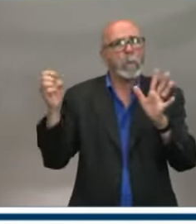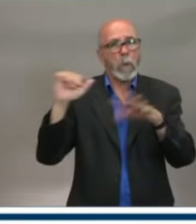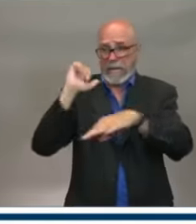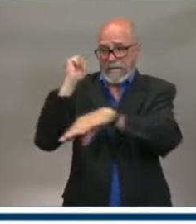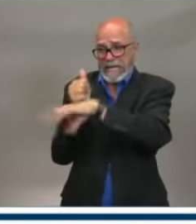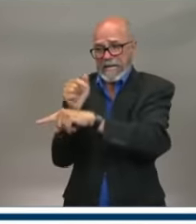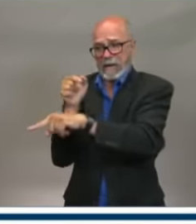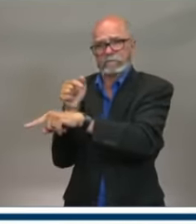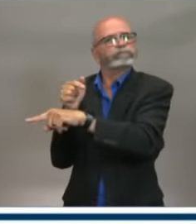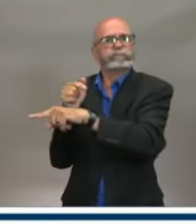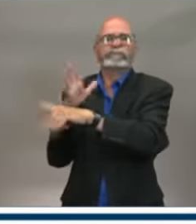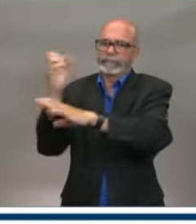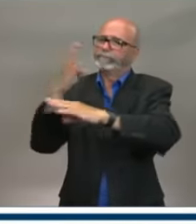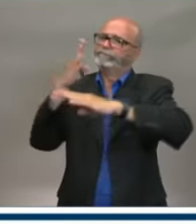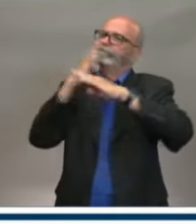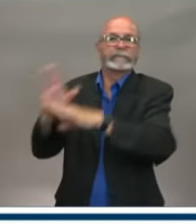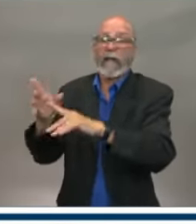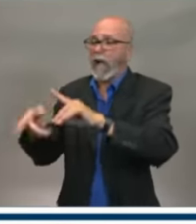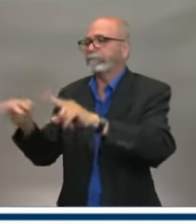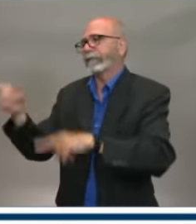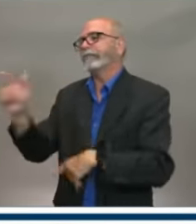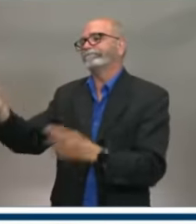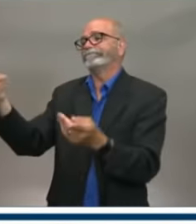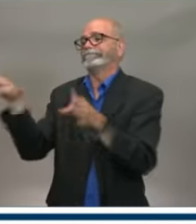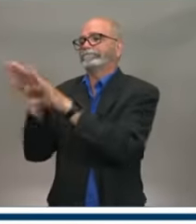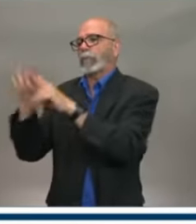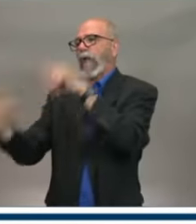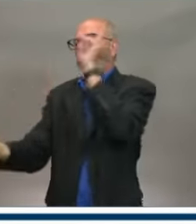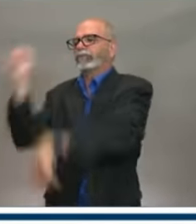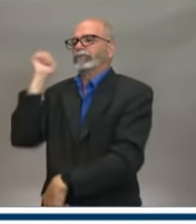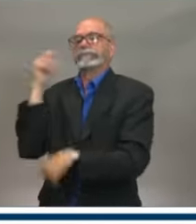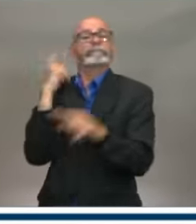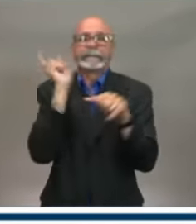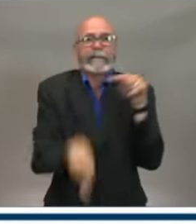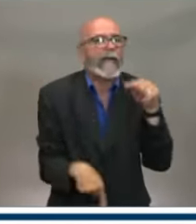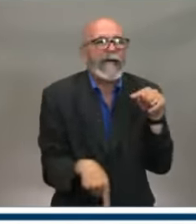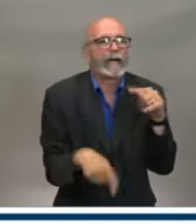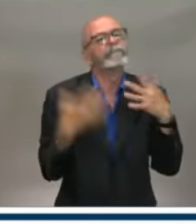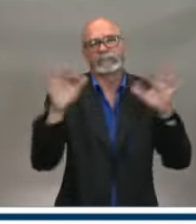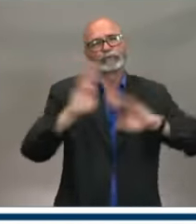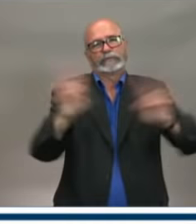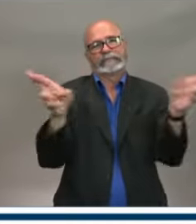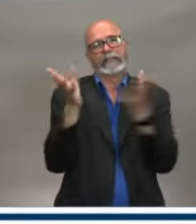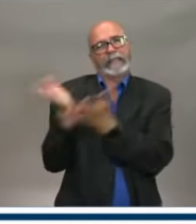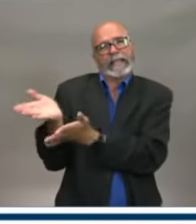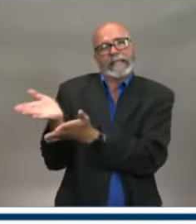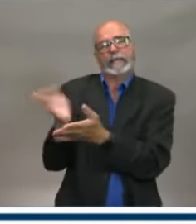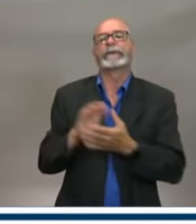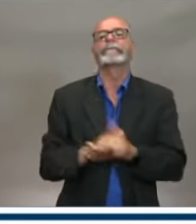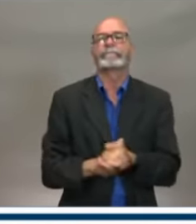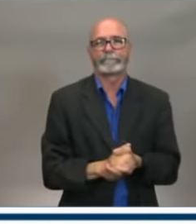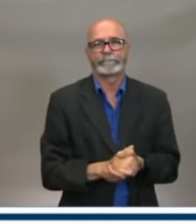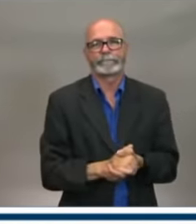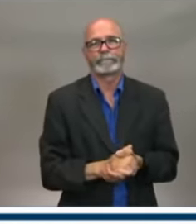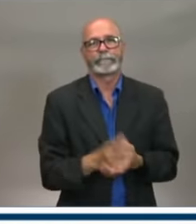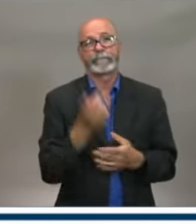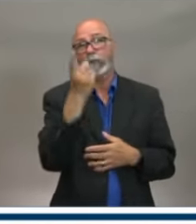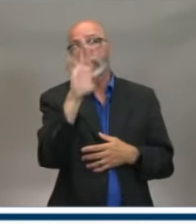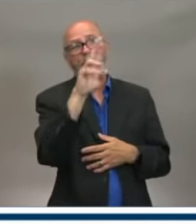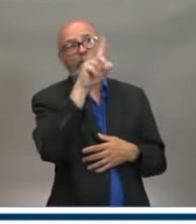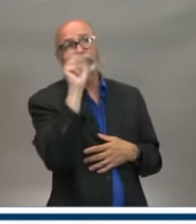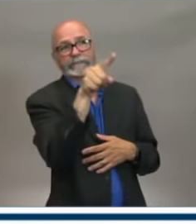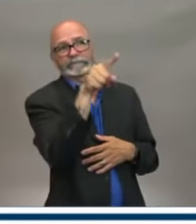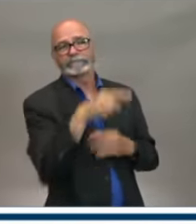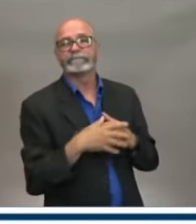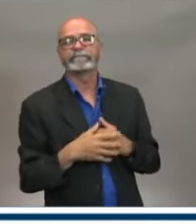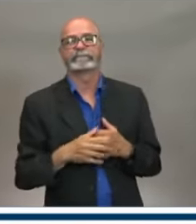Kyle, do you have a follow-up? Yes, I do. This is for Dr. Strang. You recently mentioned that we should bear in mind whether someone is at a higher